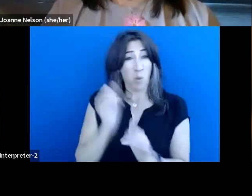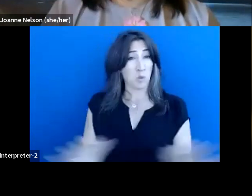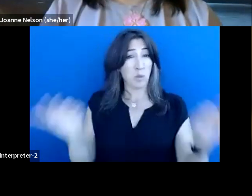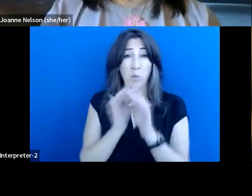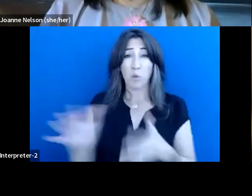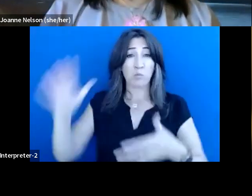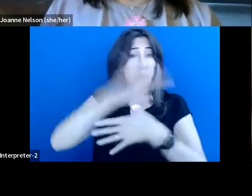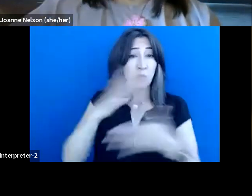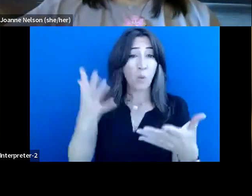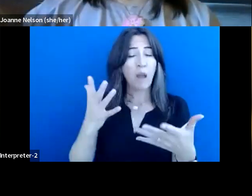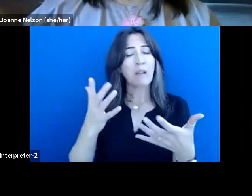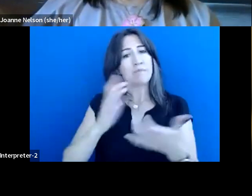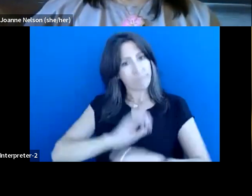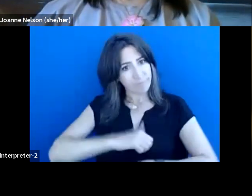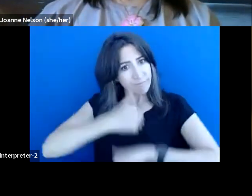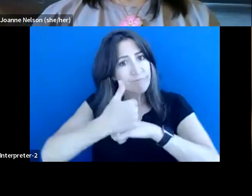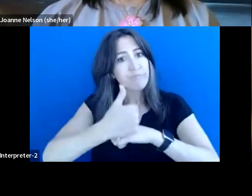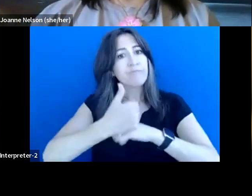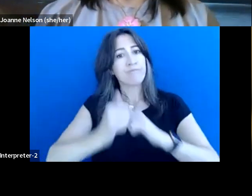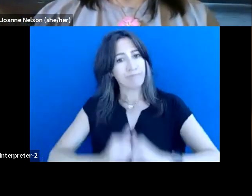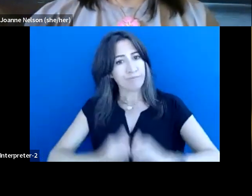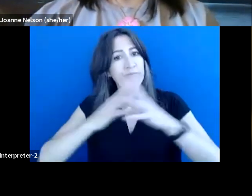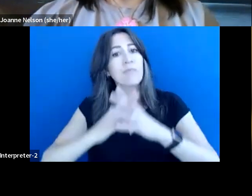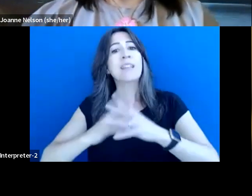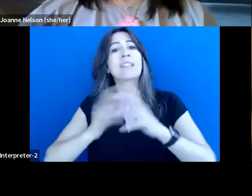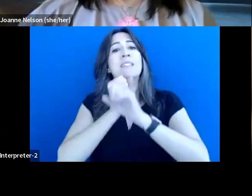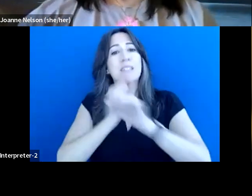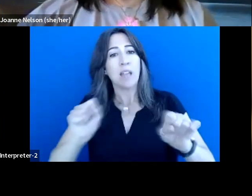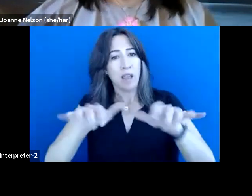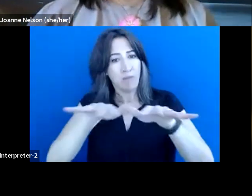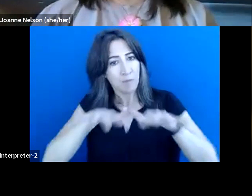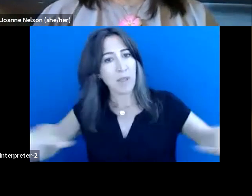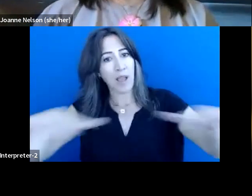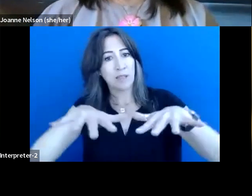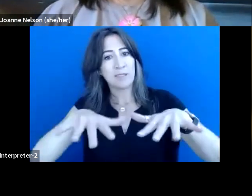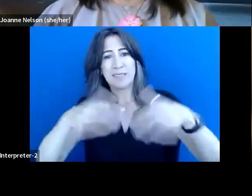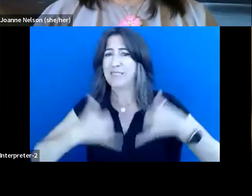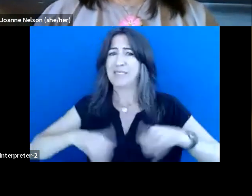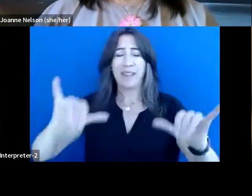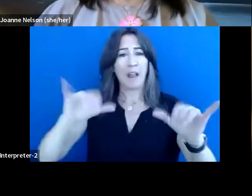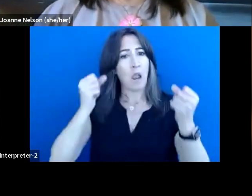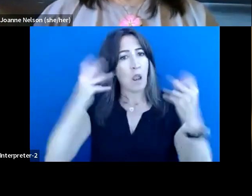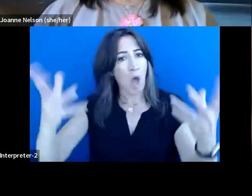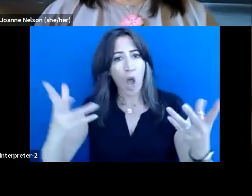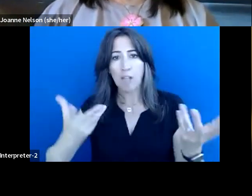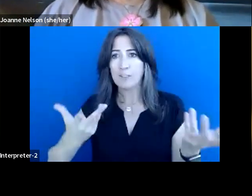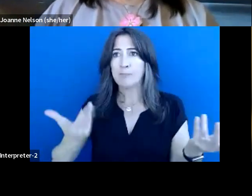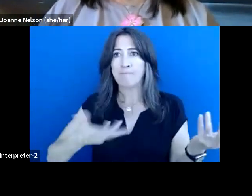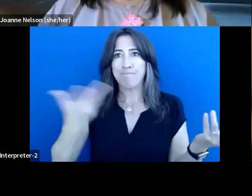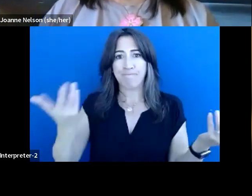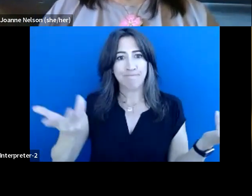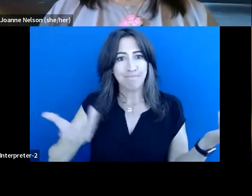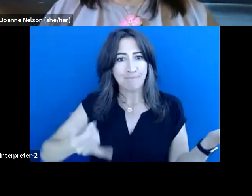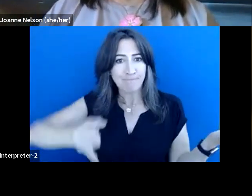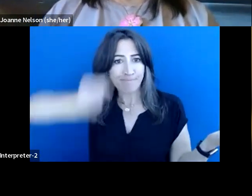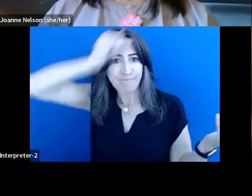there are variable levels, variable levels of, um, ignorance. If I can best describe it that